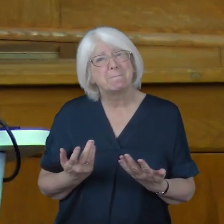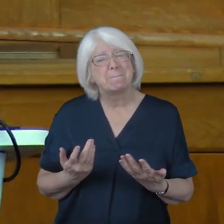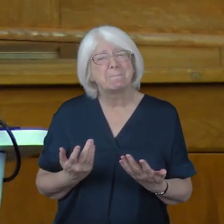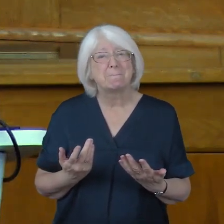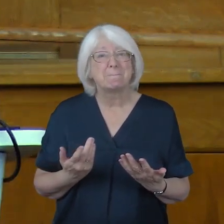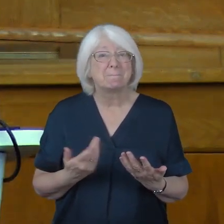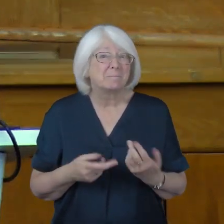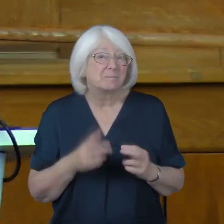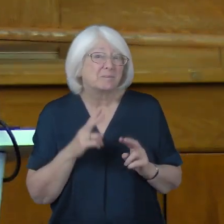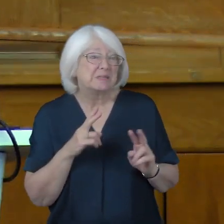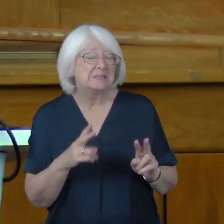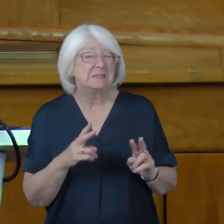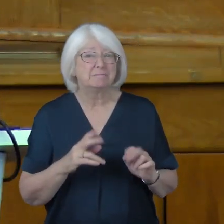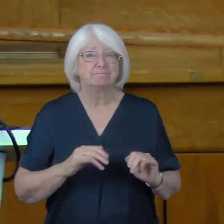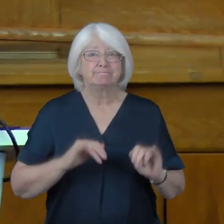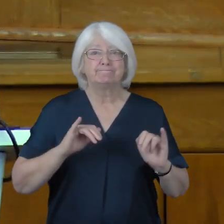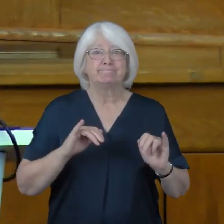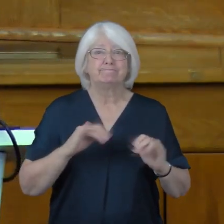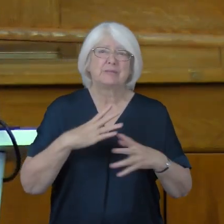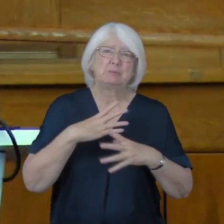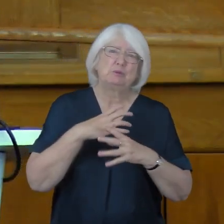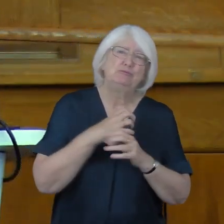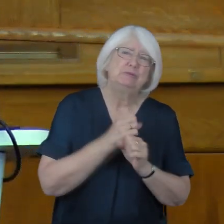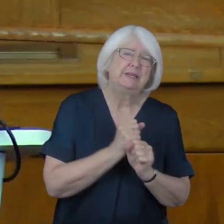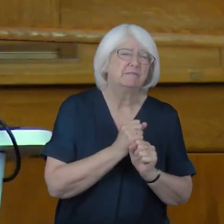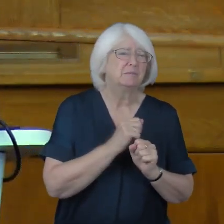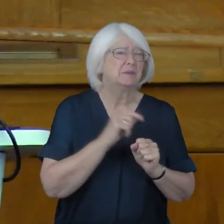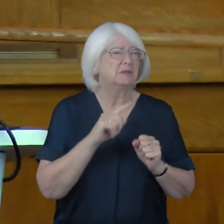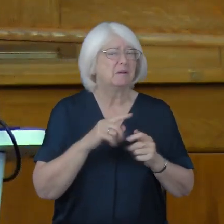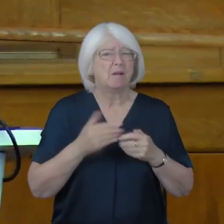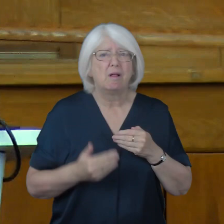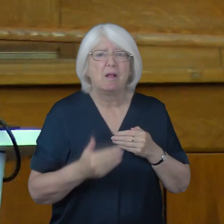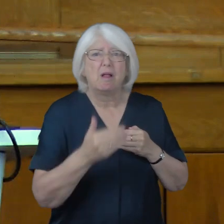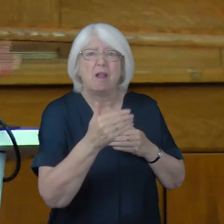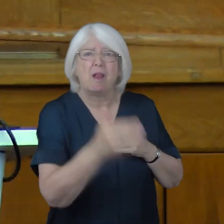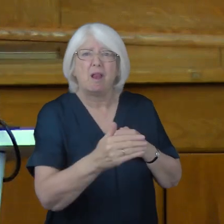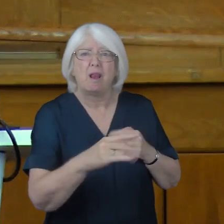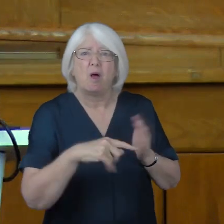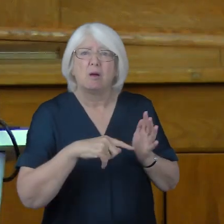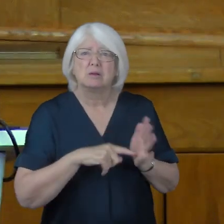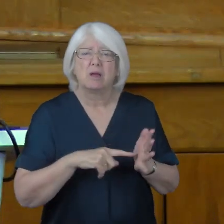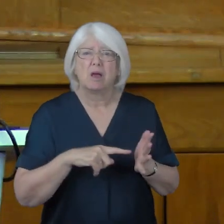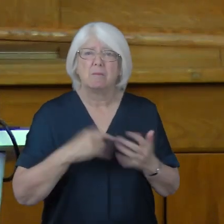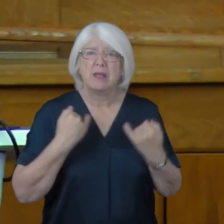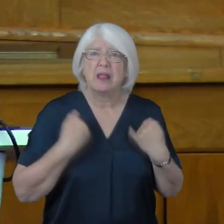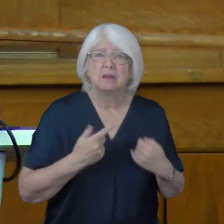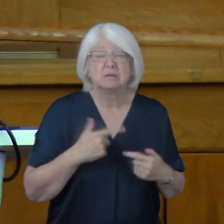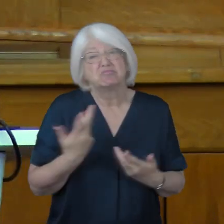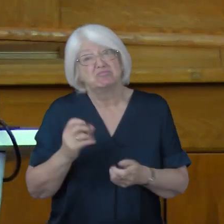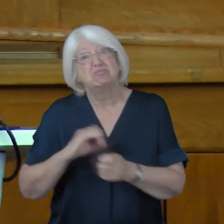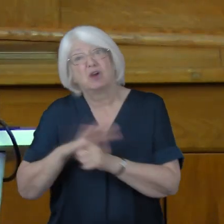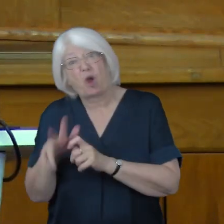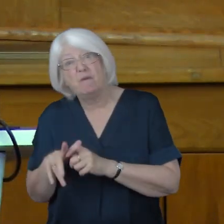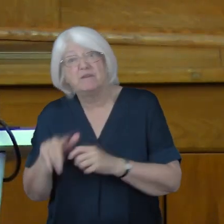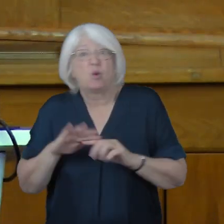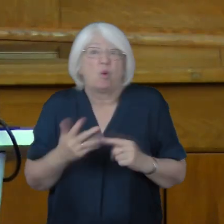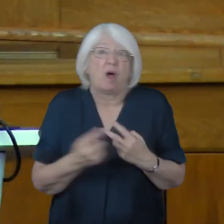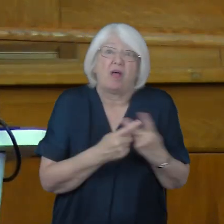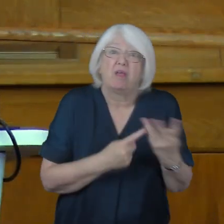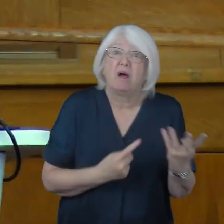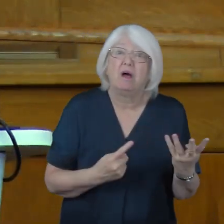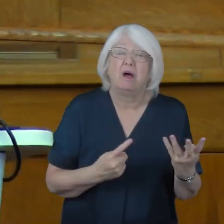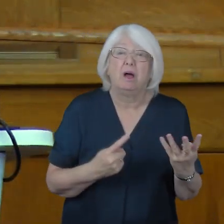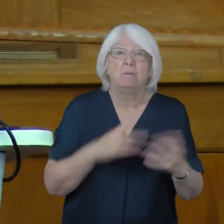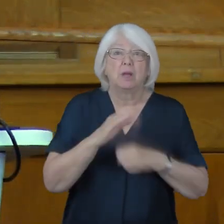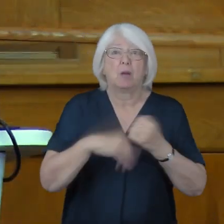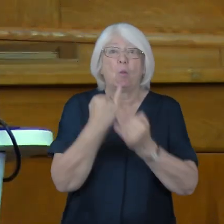We see the tragedies of bereavement, the pains of long-term illness, whether COVID or not, made more severe by